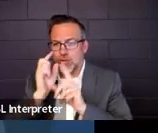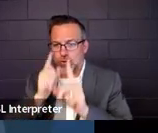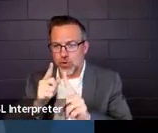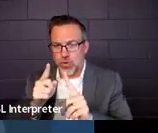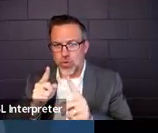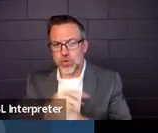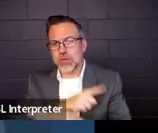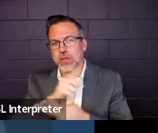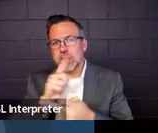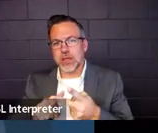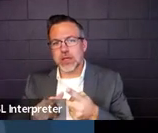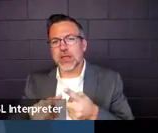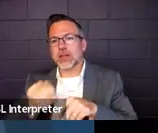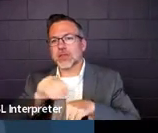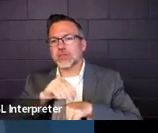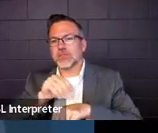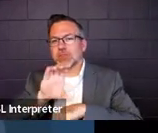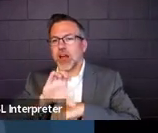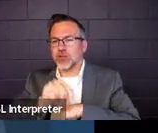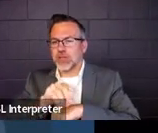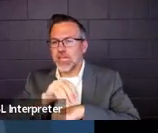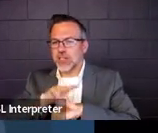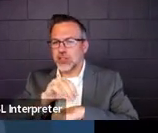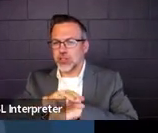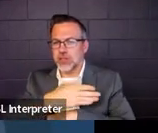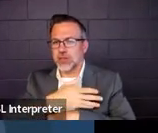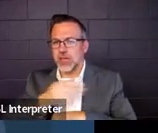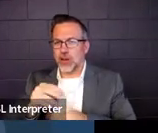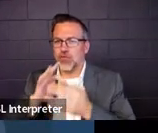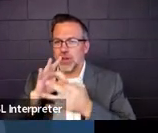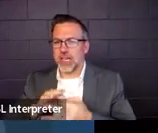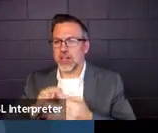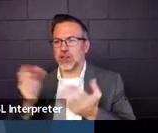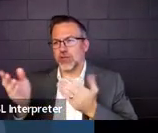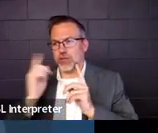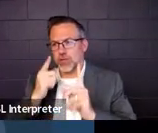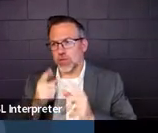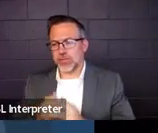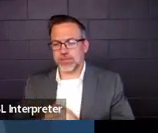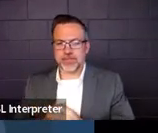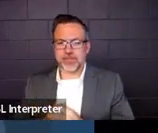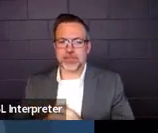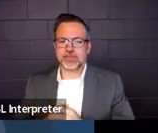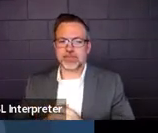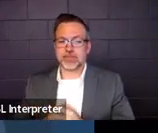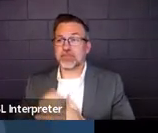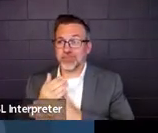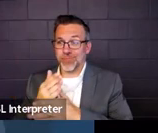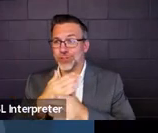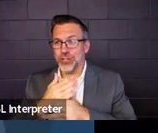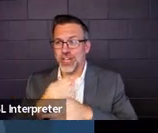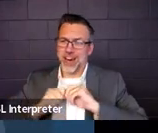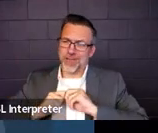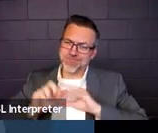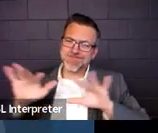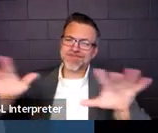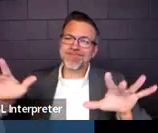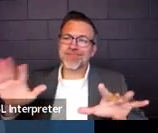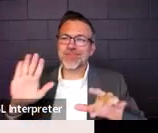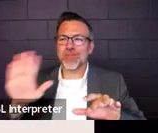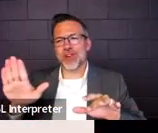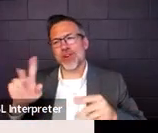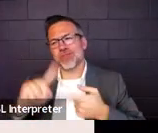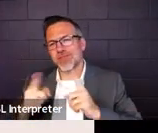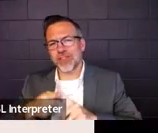is consultation and related service goals. So share those far and wide because, you know,